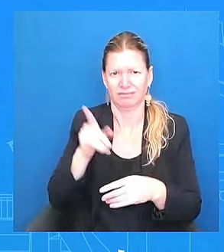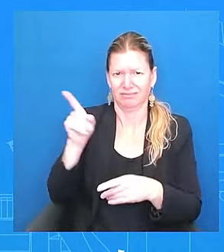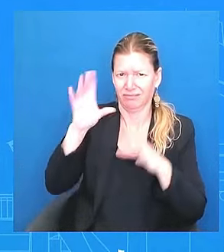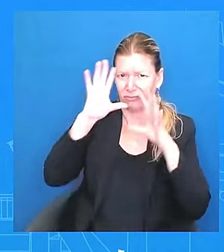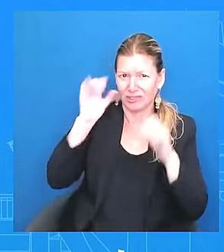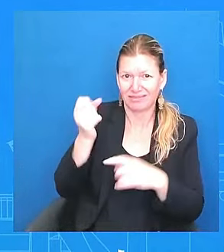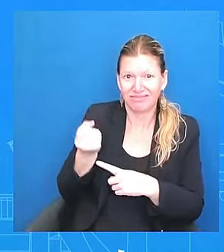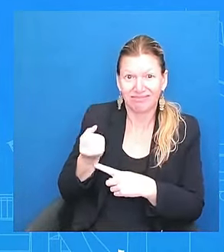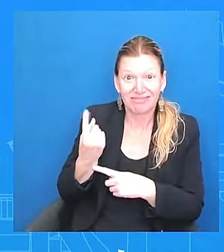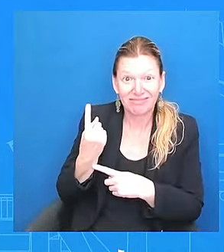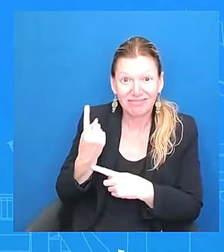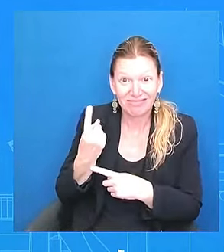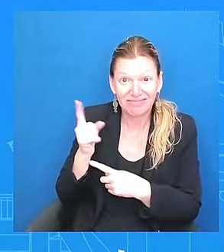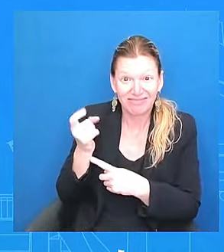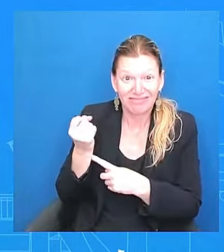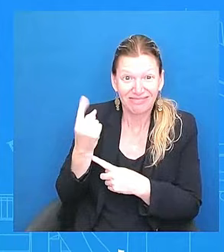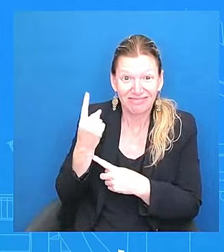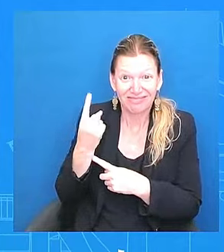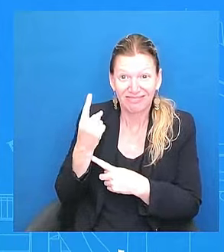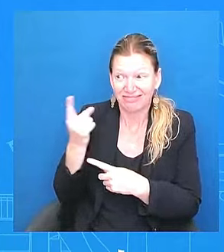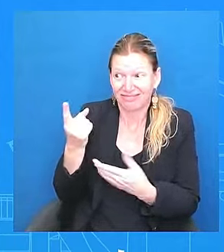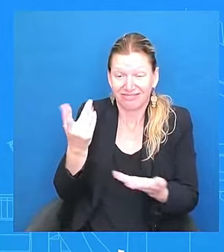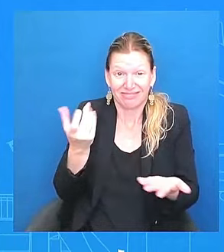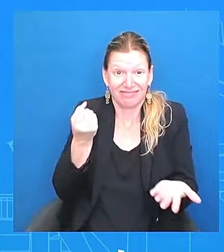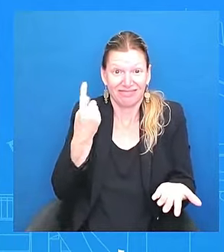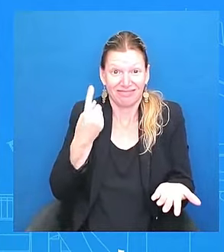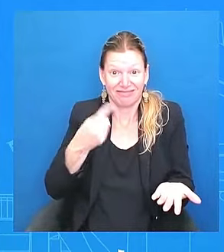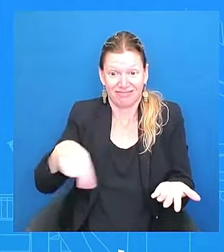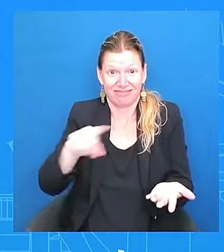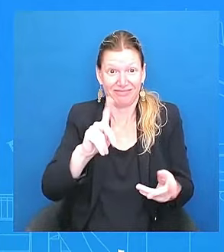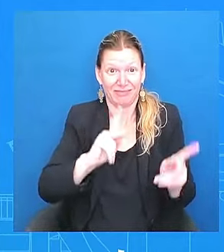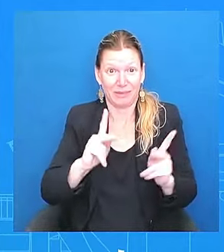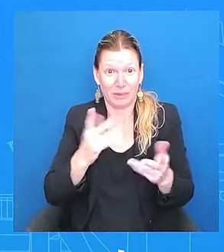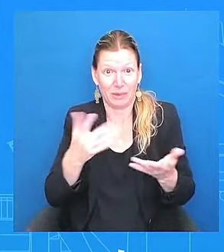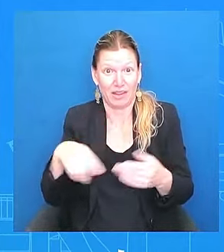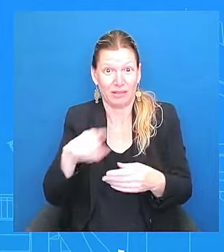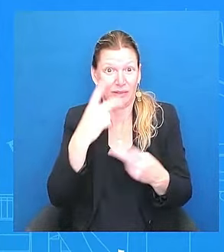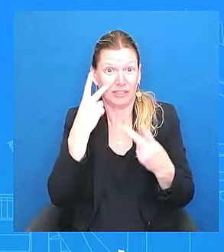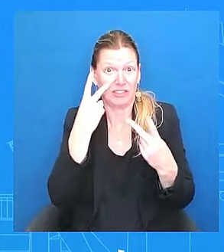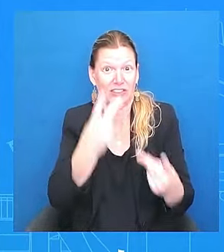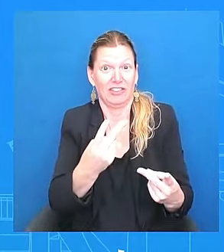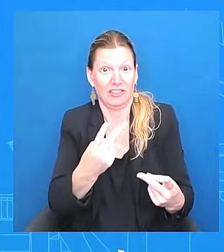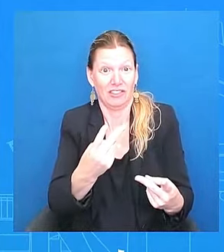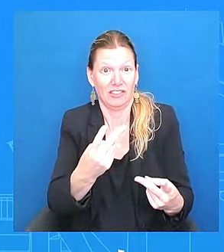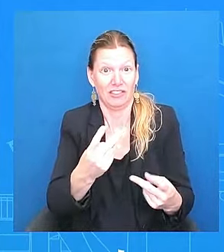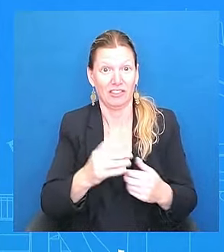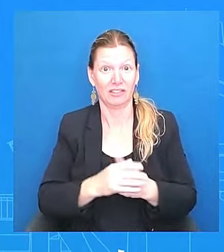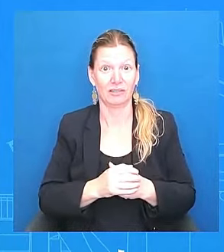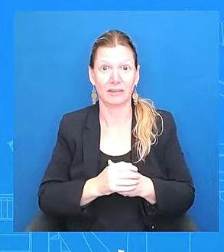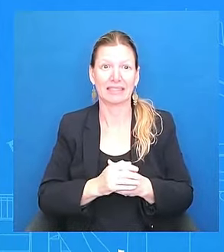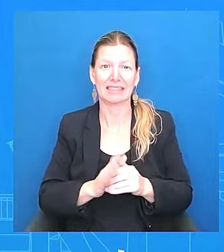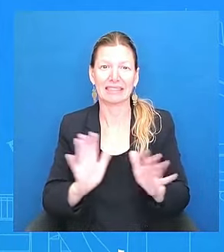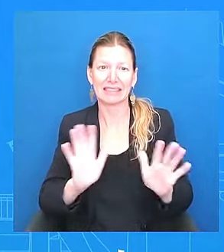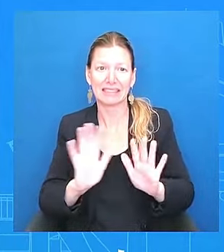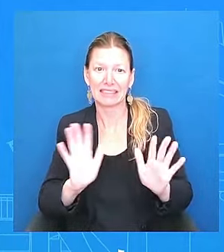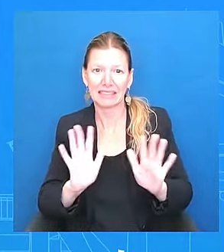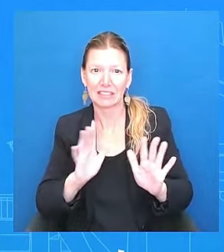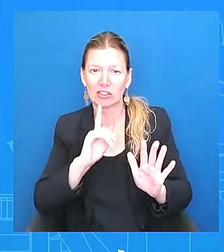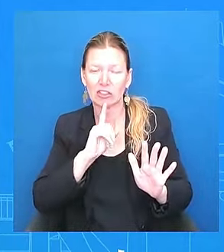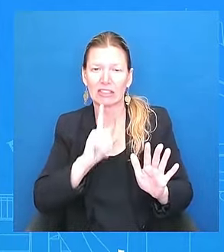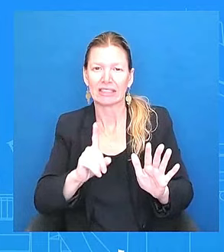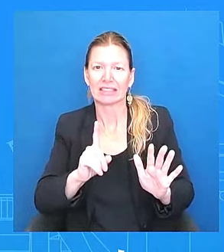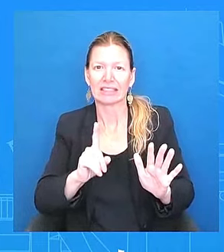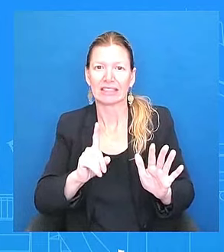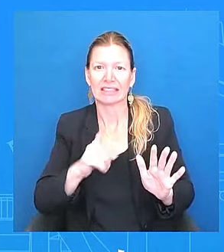felt. MS. got it. I got it. I can't. No, but I can't. I really, really can't. I can't. I gotta, I gotta continue taking questions from the back. I'm already